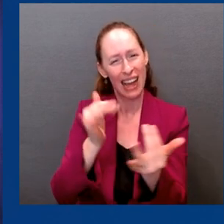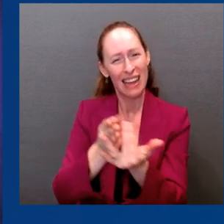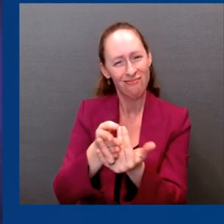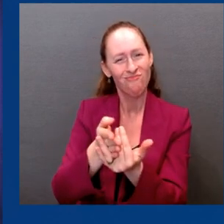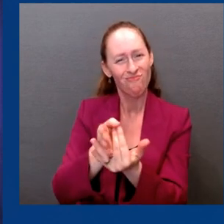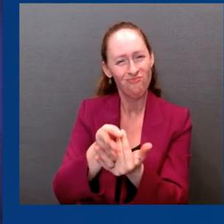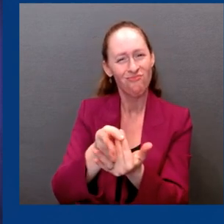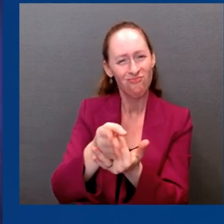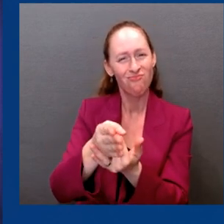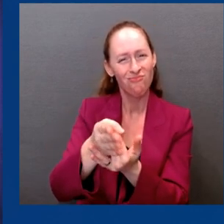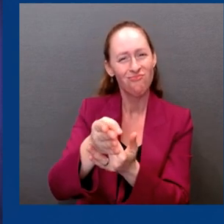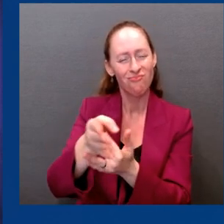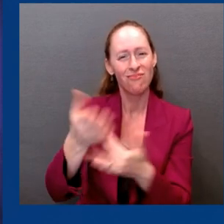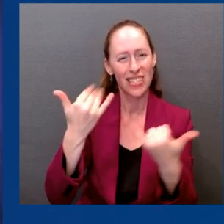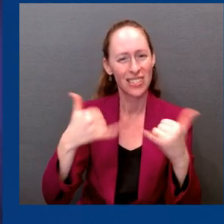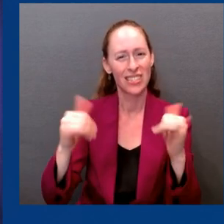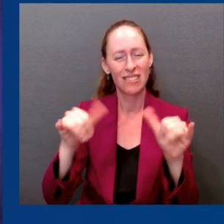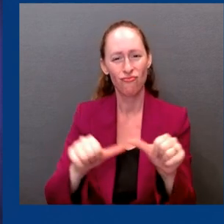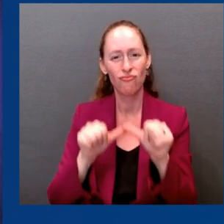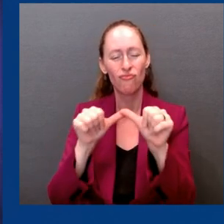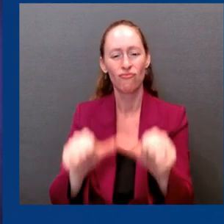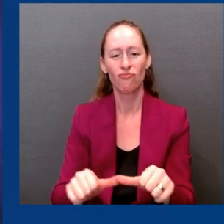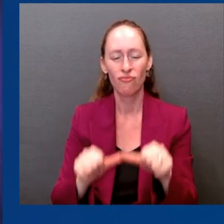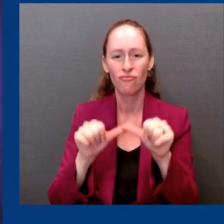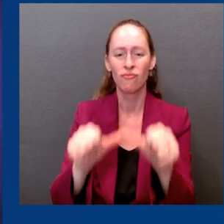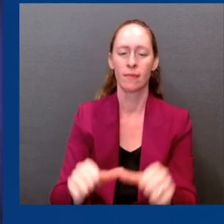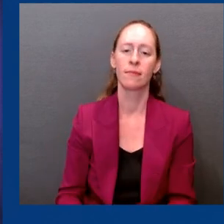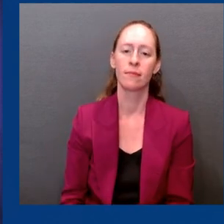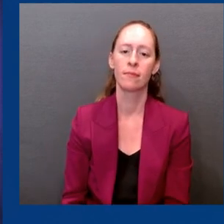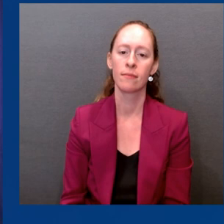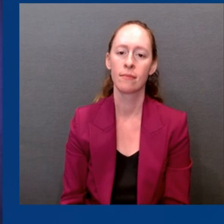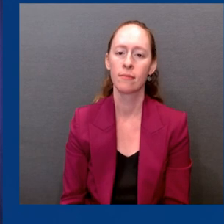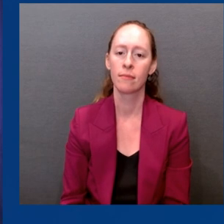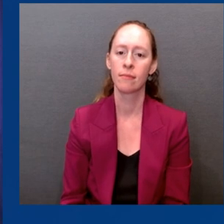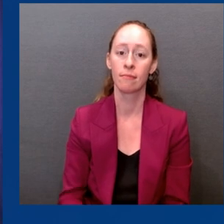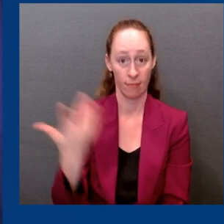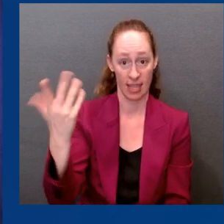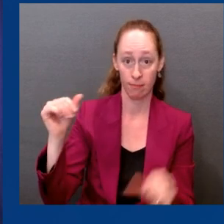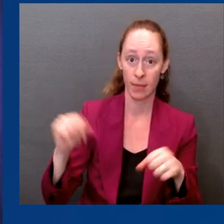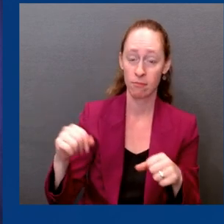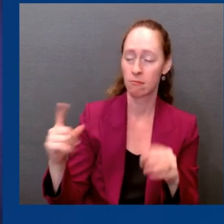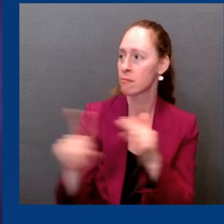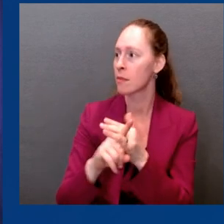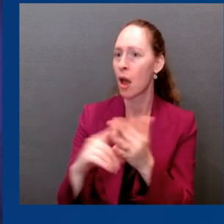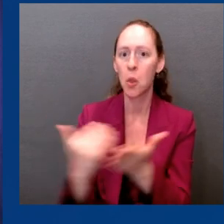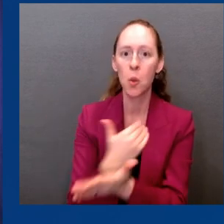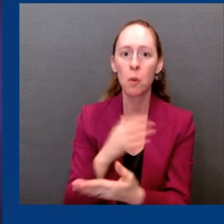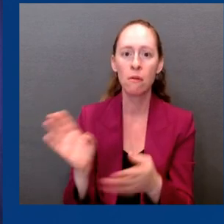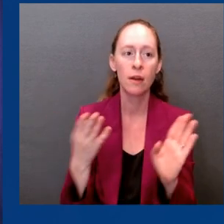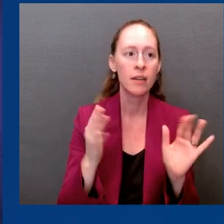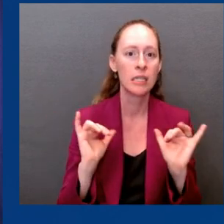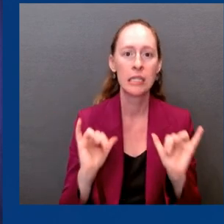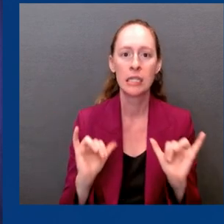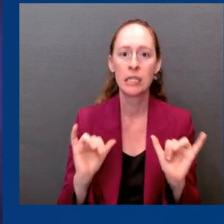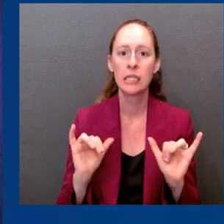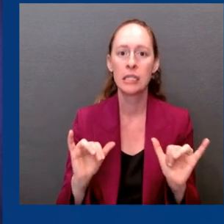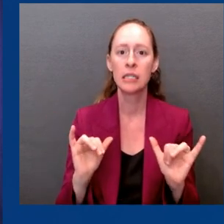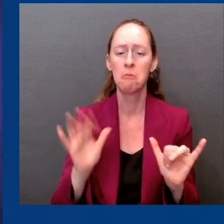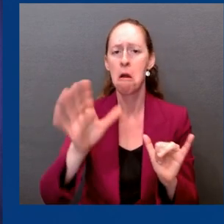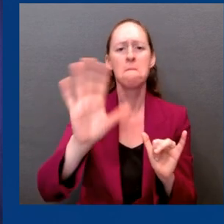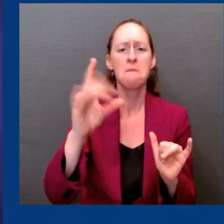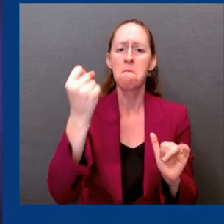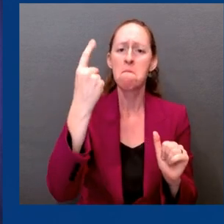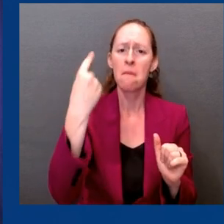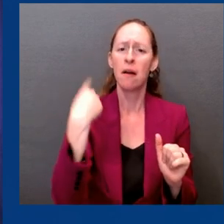But this week marks an important shift in our fight against the virus. It marks our ability to make COVID vaccines a more